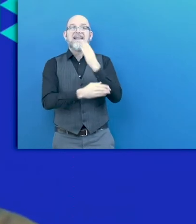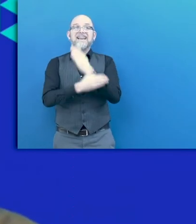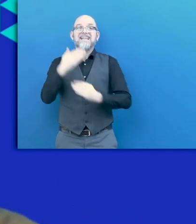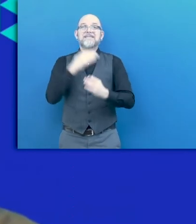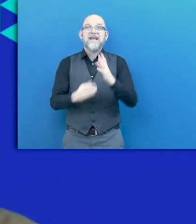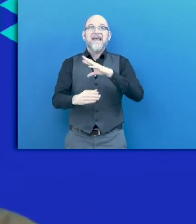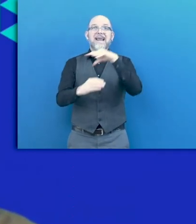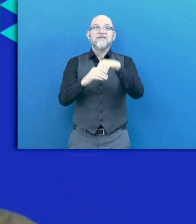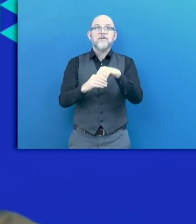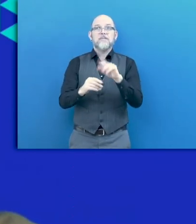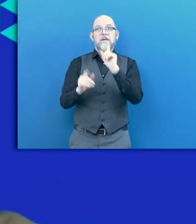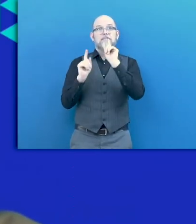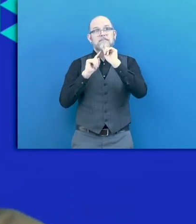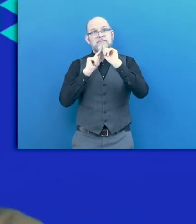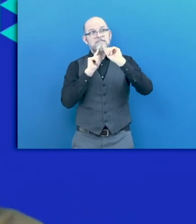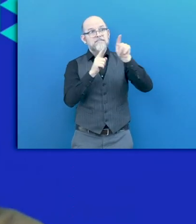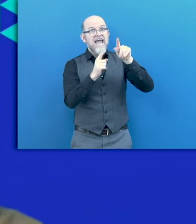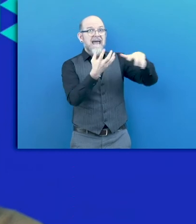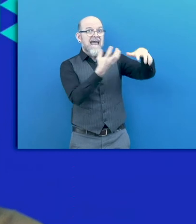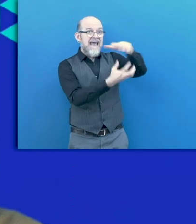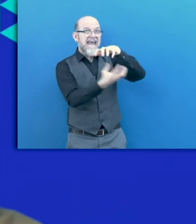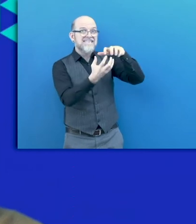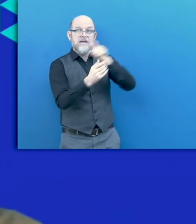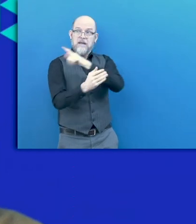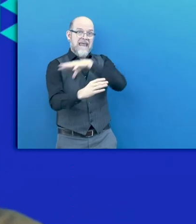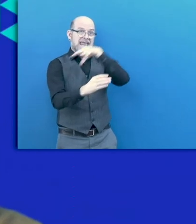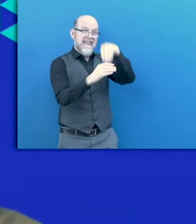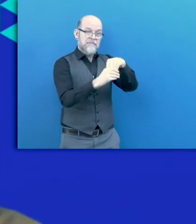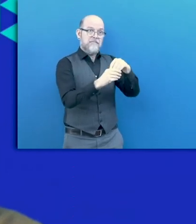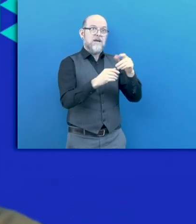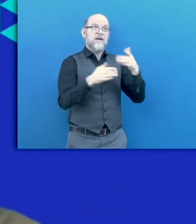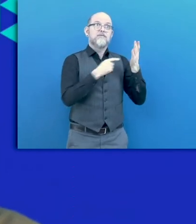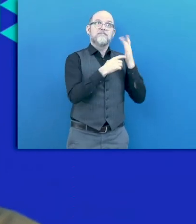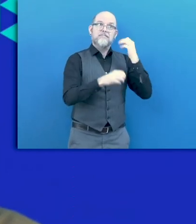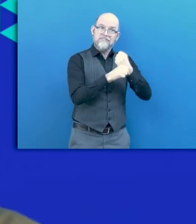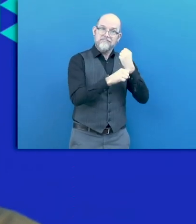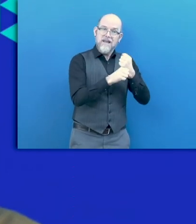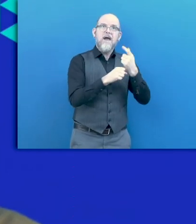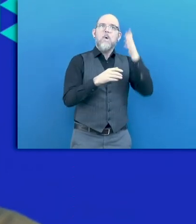better response to all. Thank you very much again for having me and all the best to you all. Goodbye.